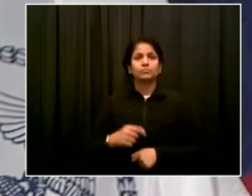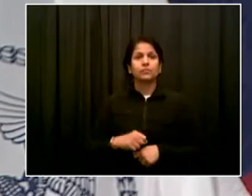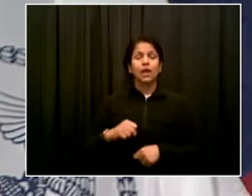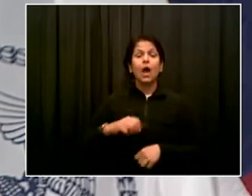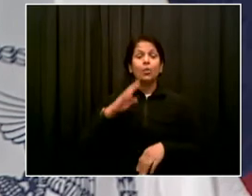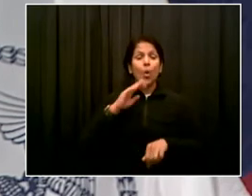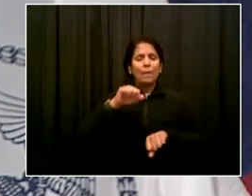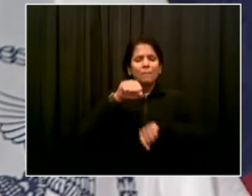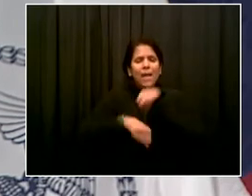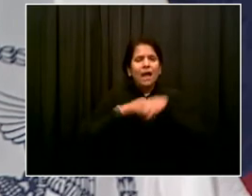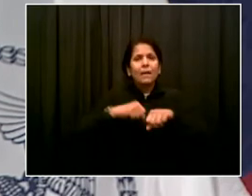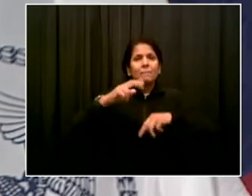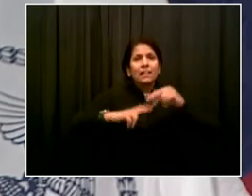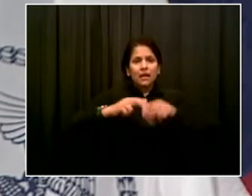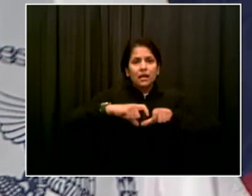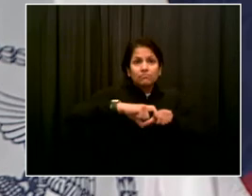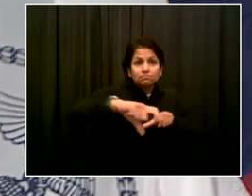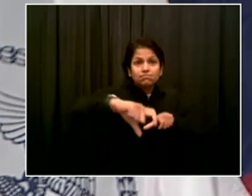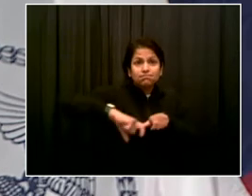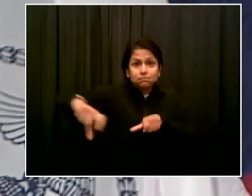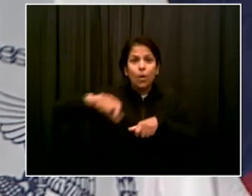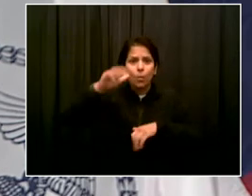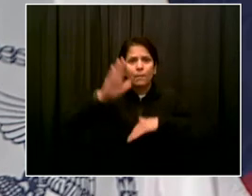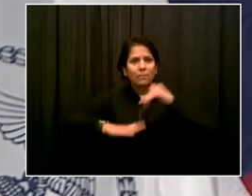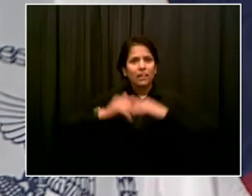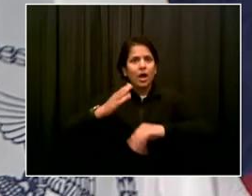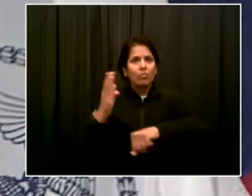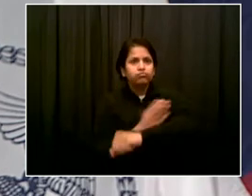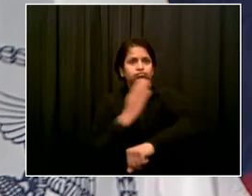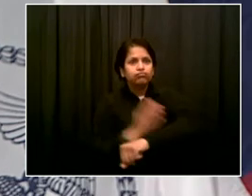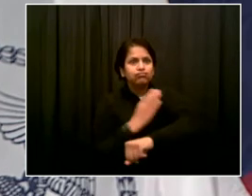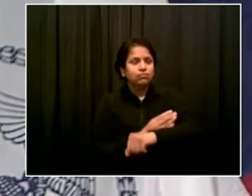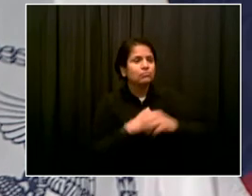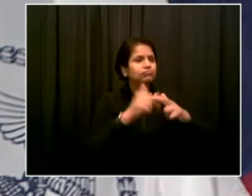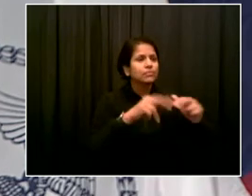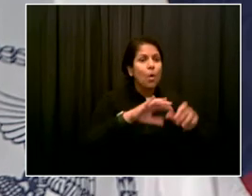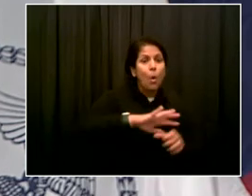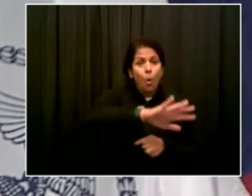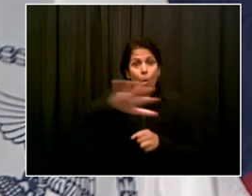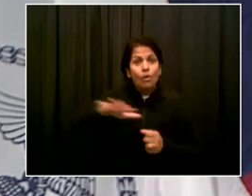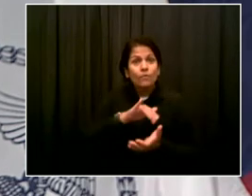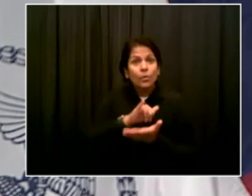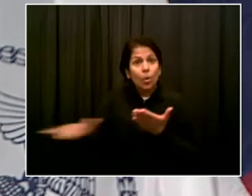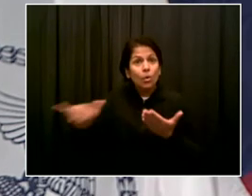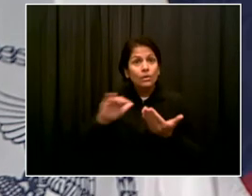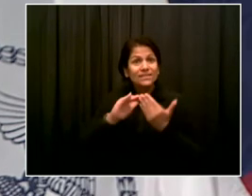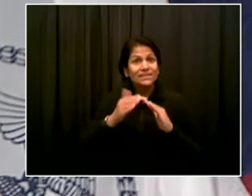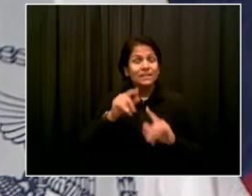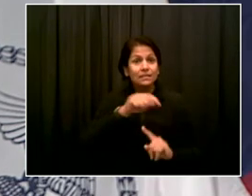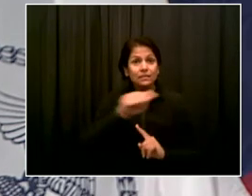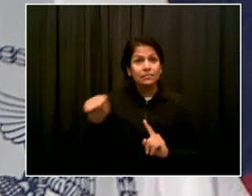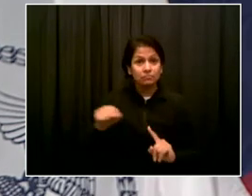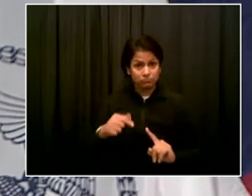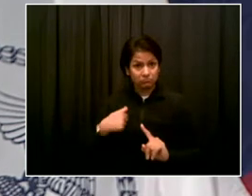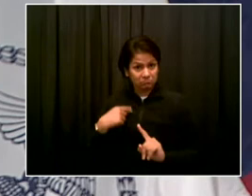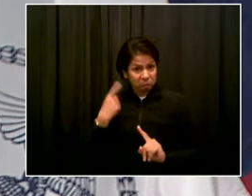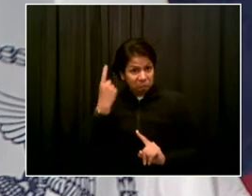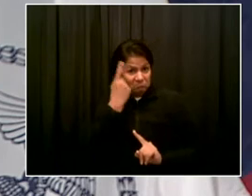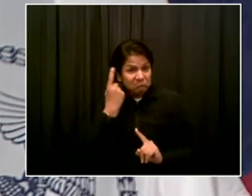installed. Will there come a time when there are bike lanes that are